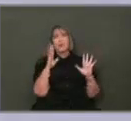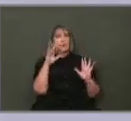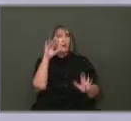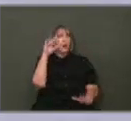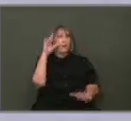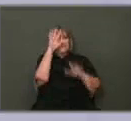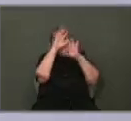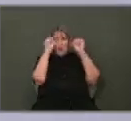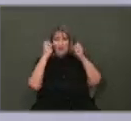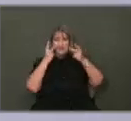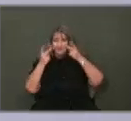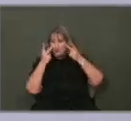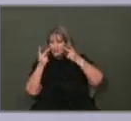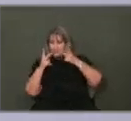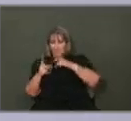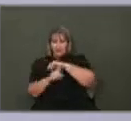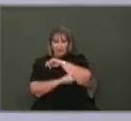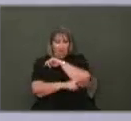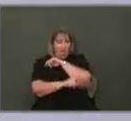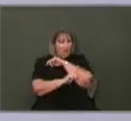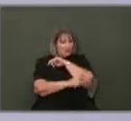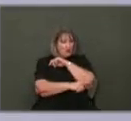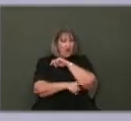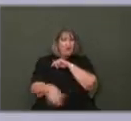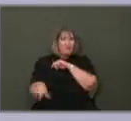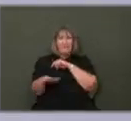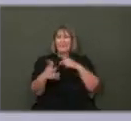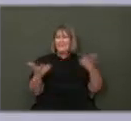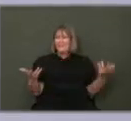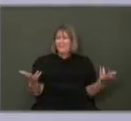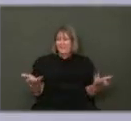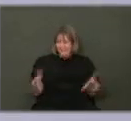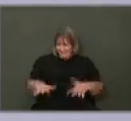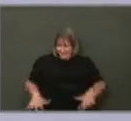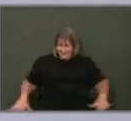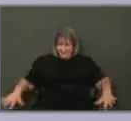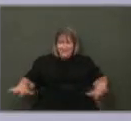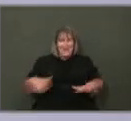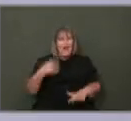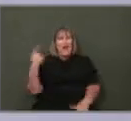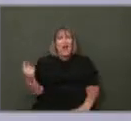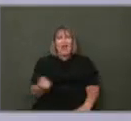to see all this trash. And I said, well, they come out here every time and the trash is all there.